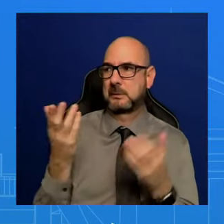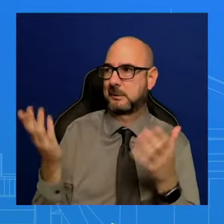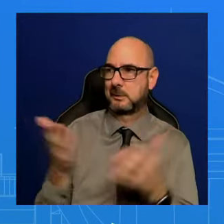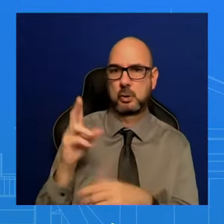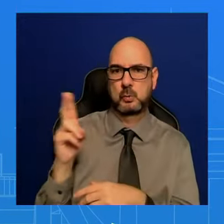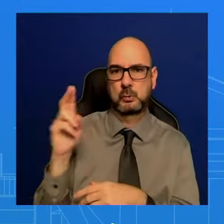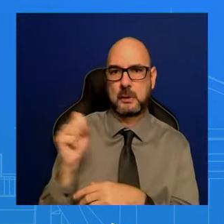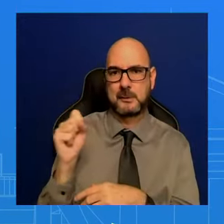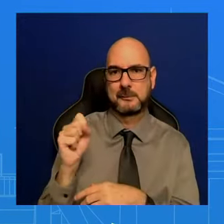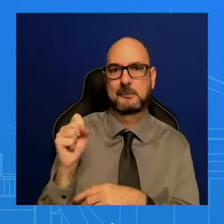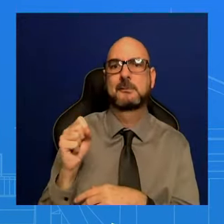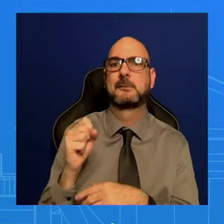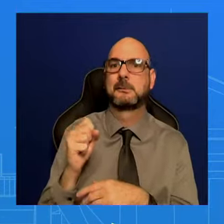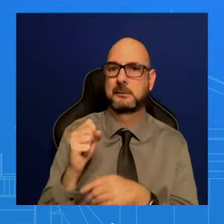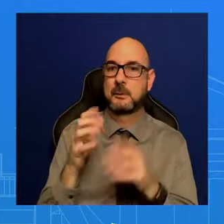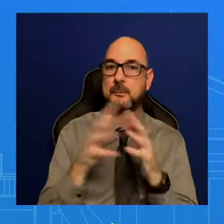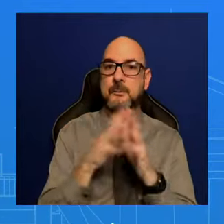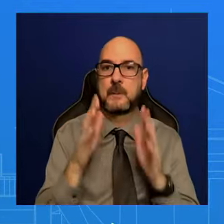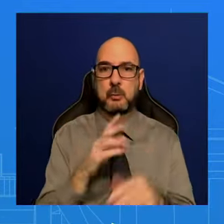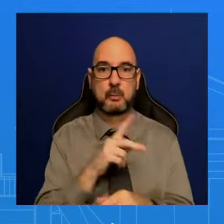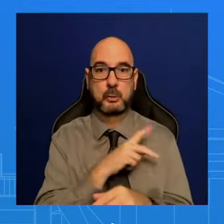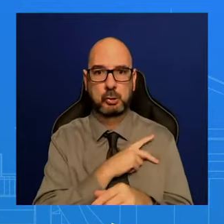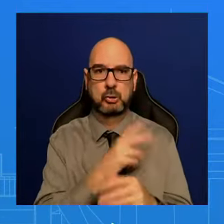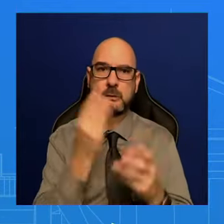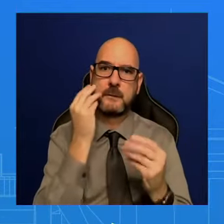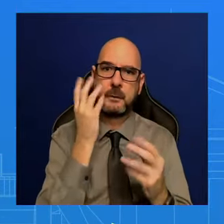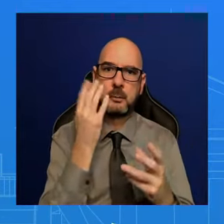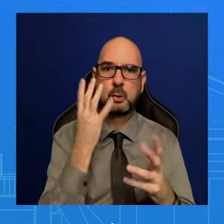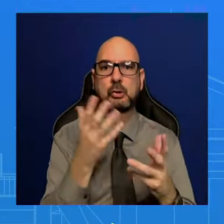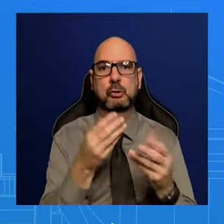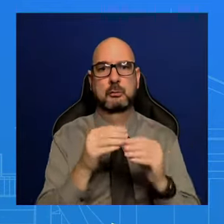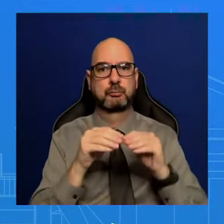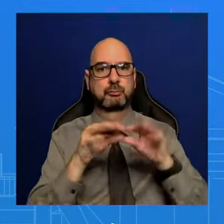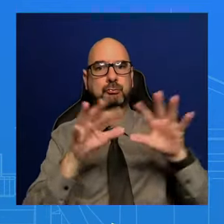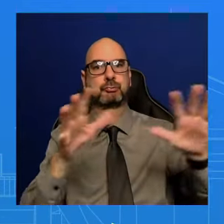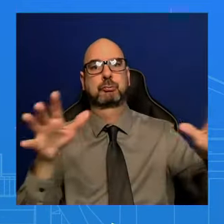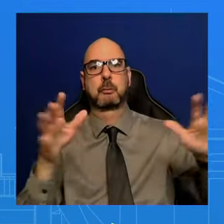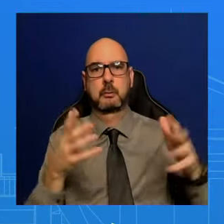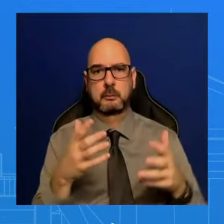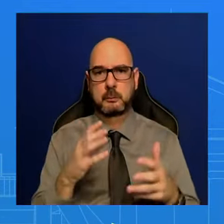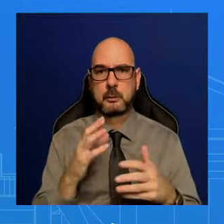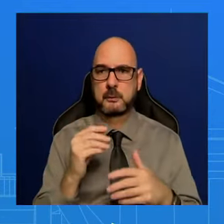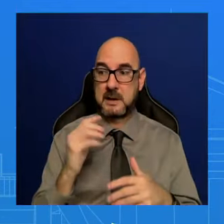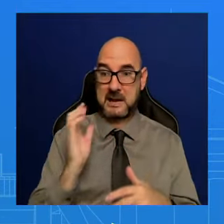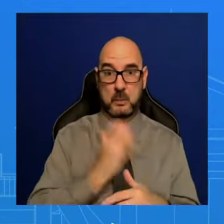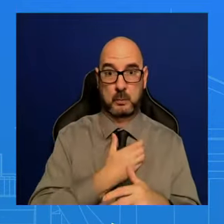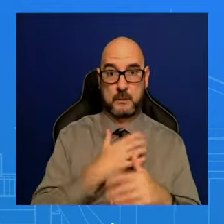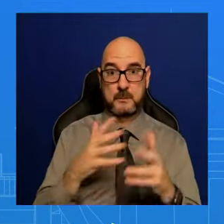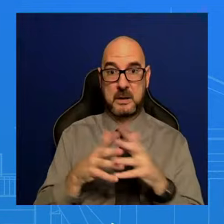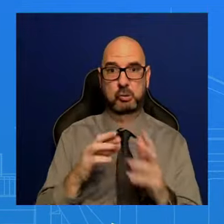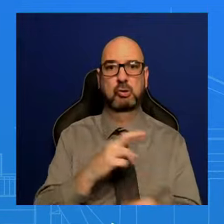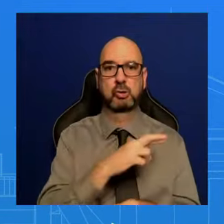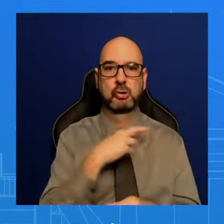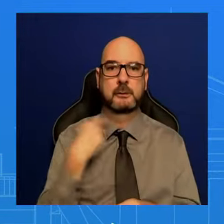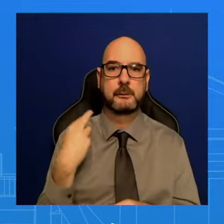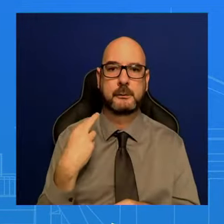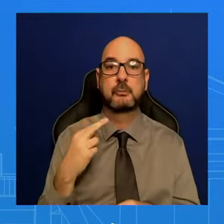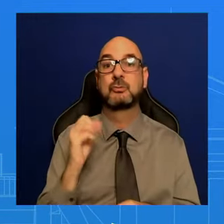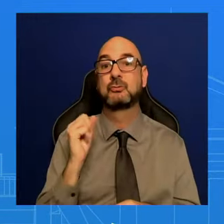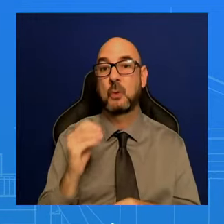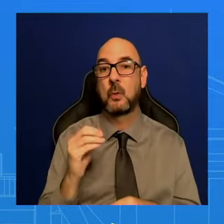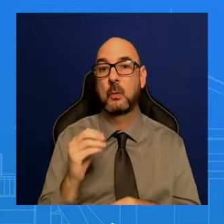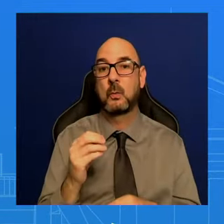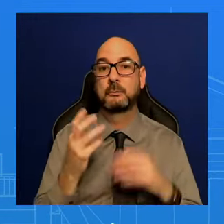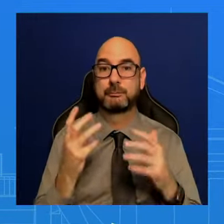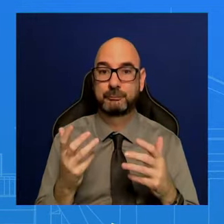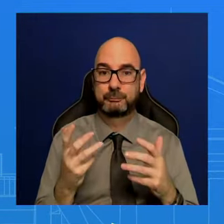and broader national security. And so what we see is this bill is important. We welcome this step on ongoing efforts to deal with that, to address